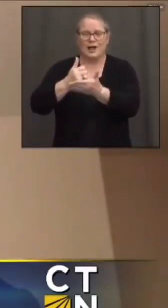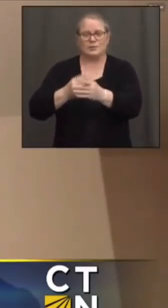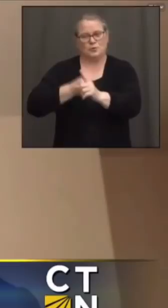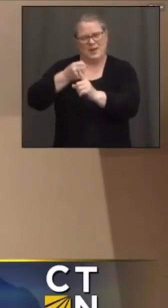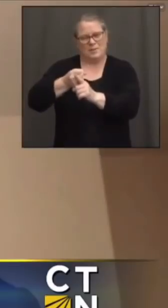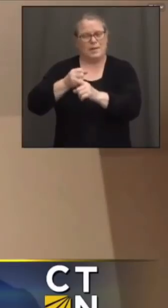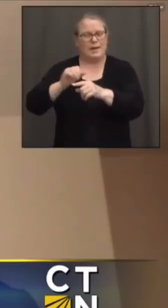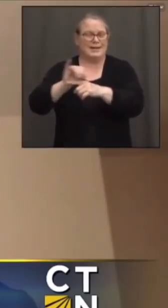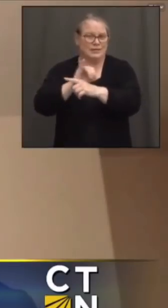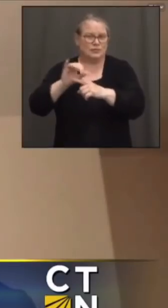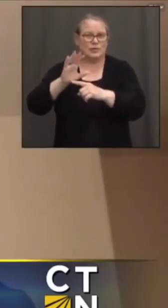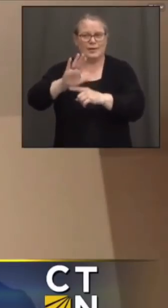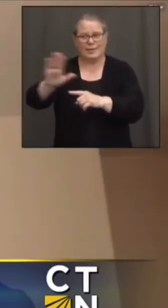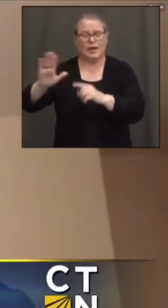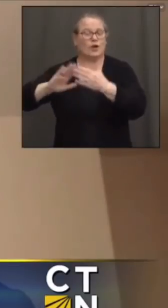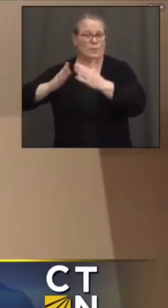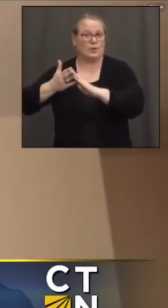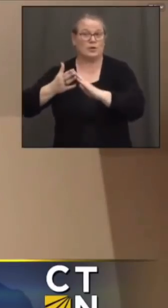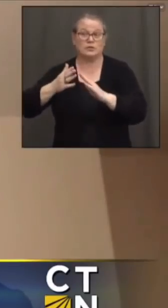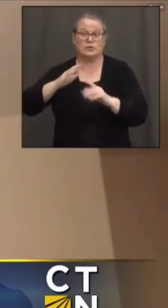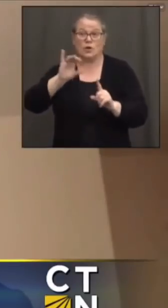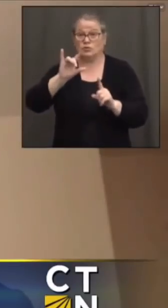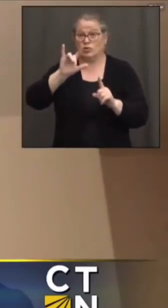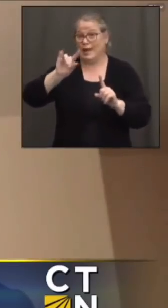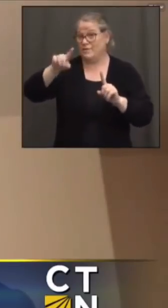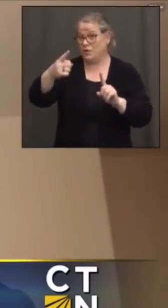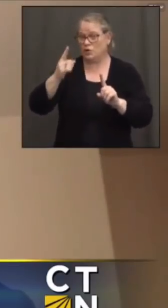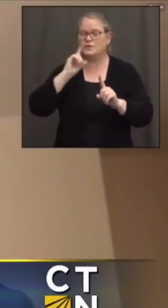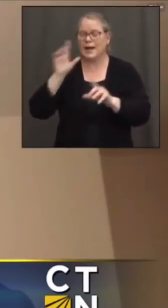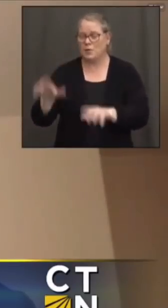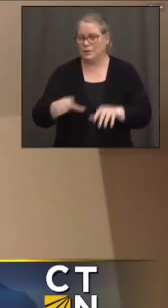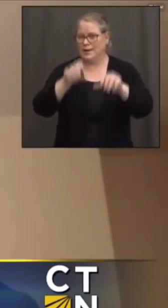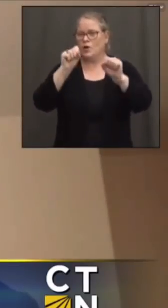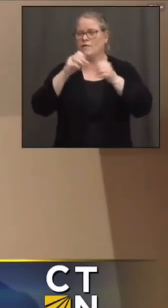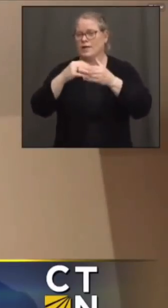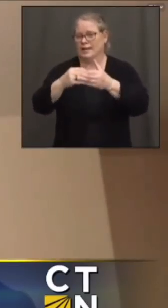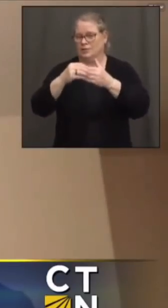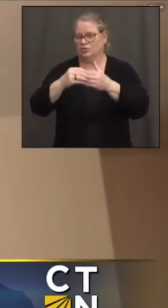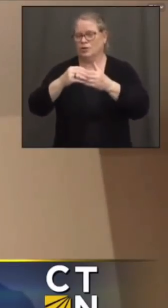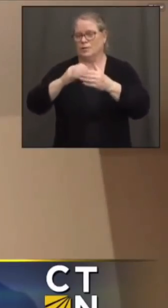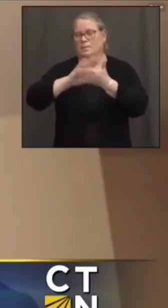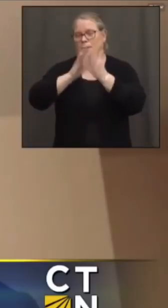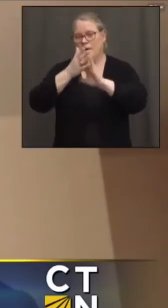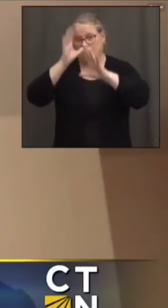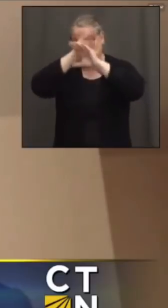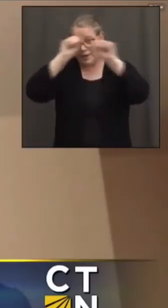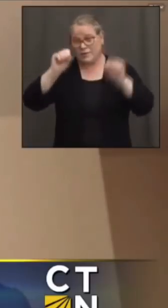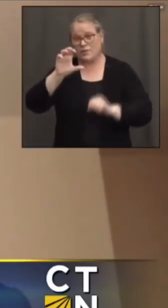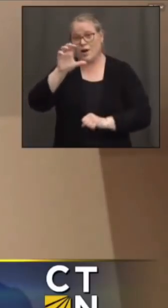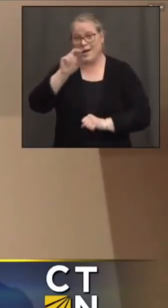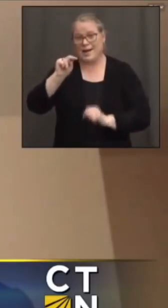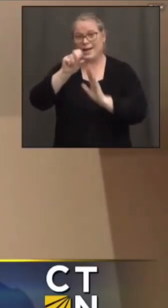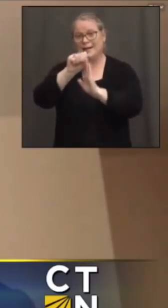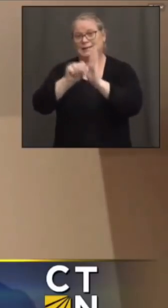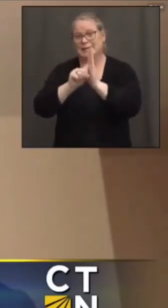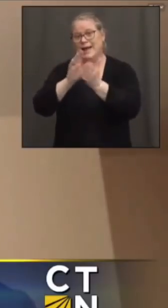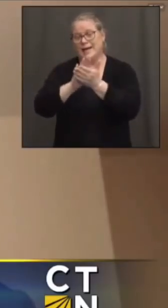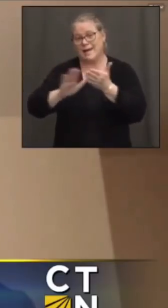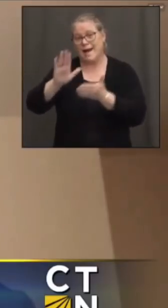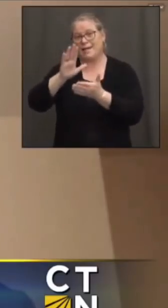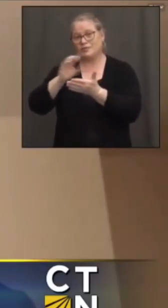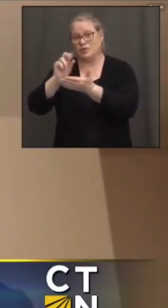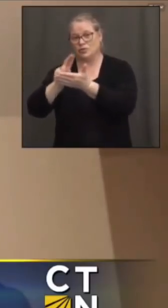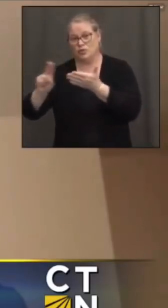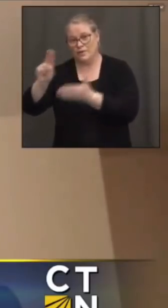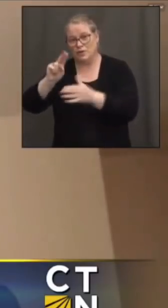it's an amazing opportunity for me on July 1 when I take over the leadership for the Connecticut State College and University system because